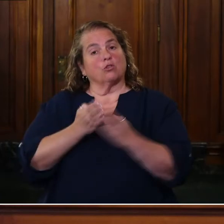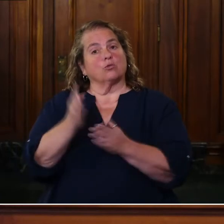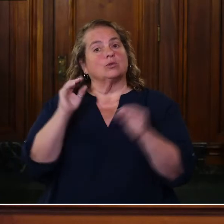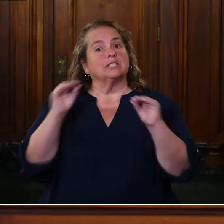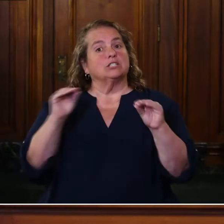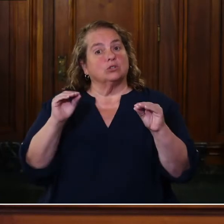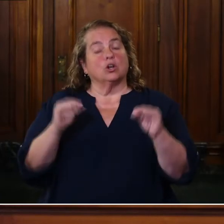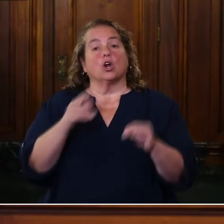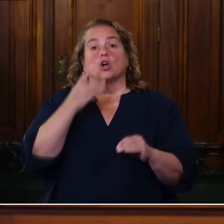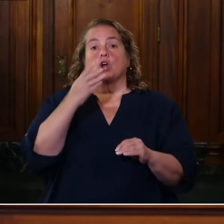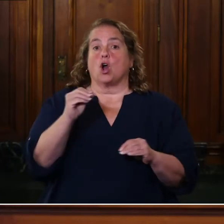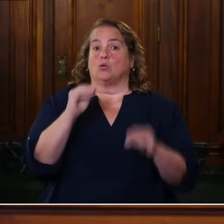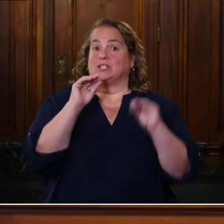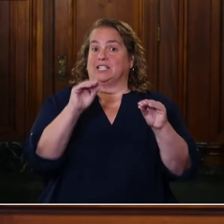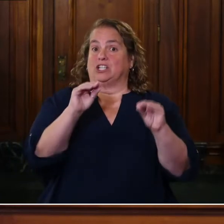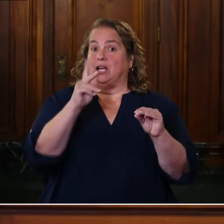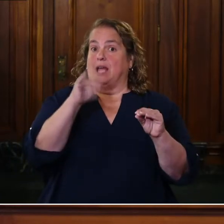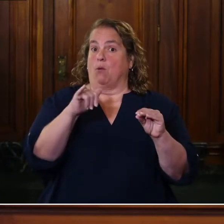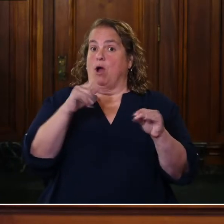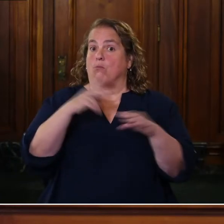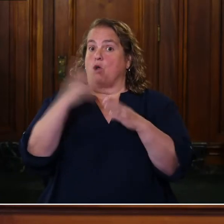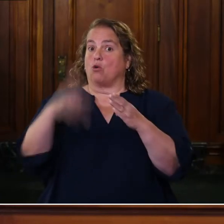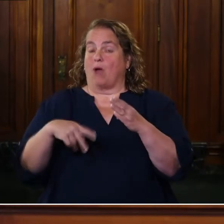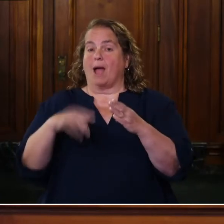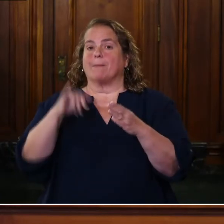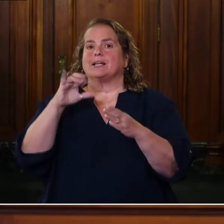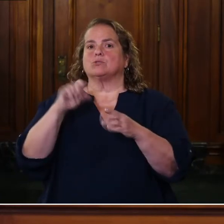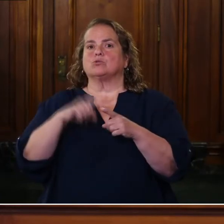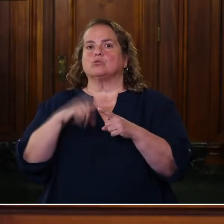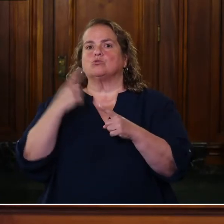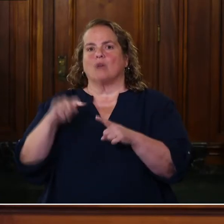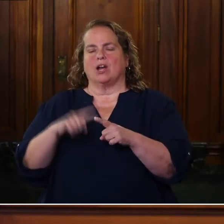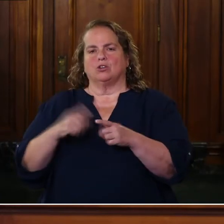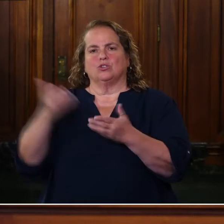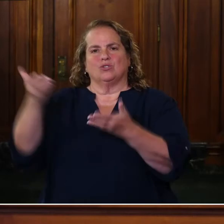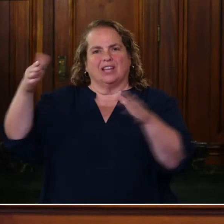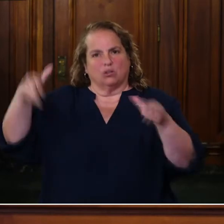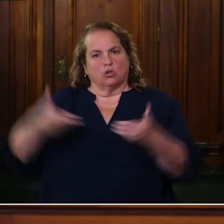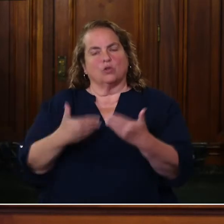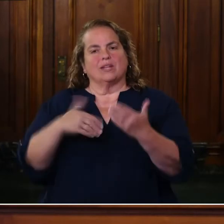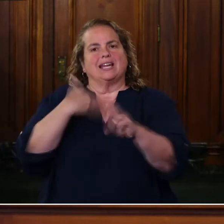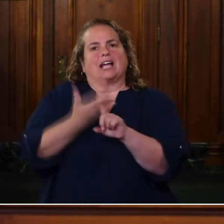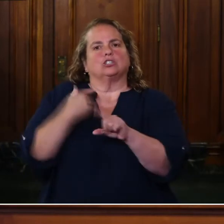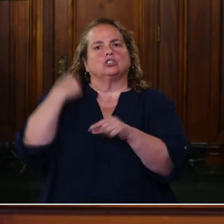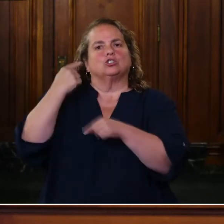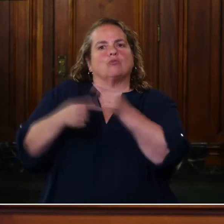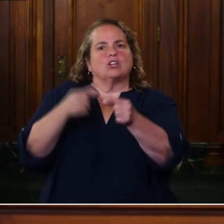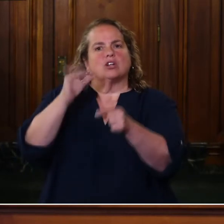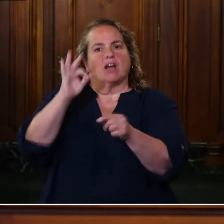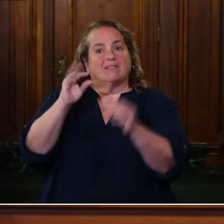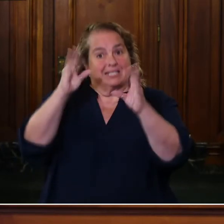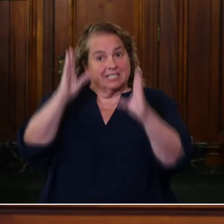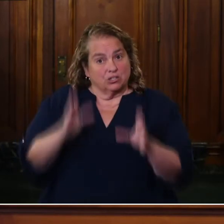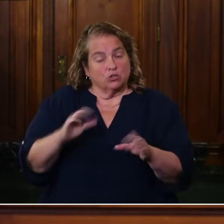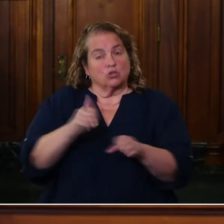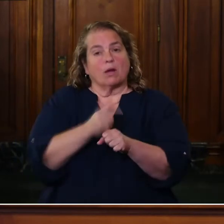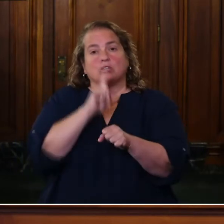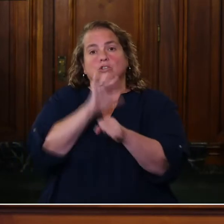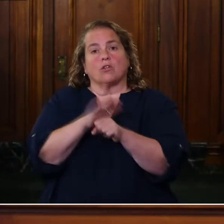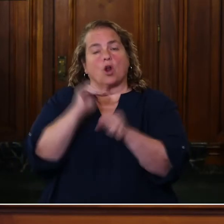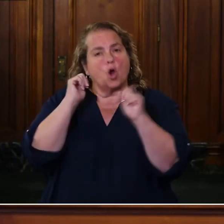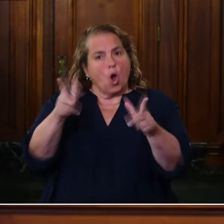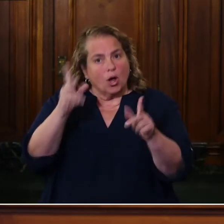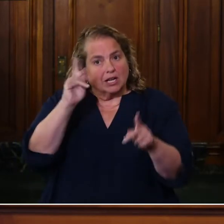KY program is recruiting the next generation of teachers in the Commonwealth with the mission to ensure that all Kentucky students have equitable